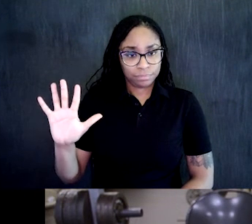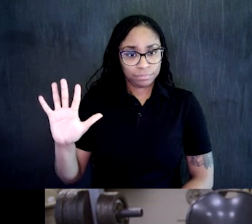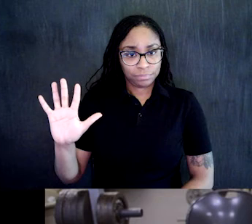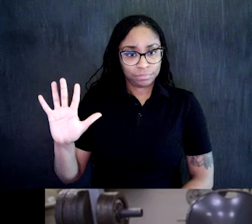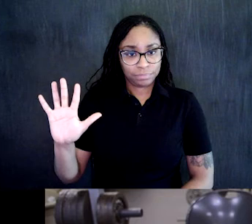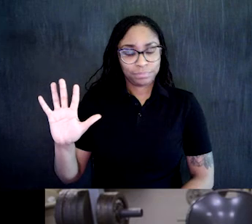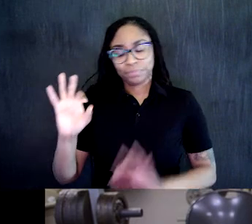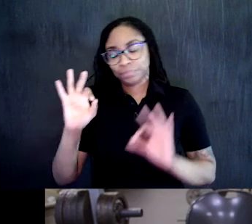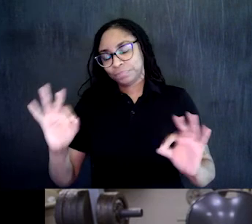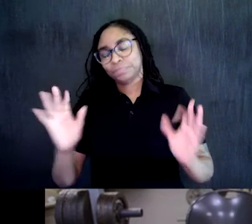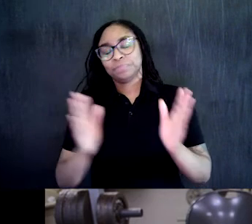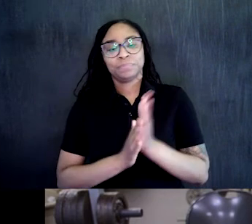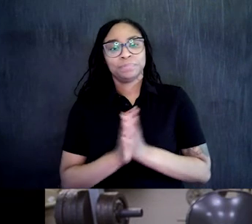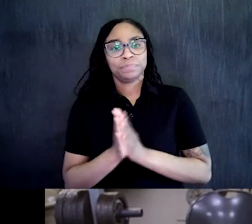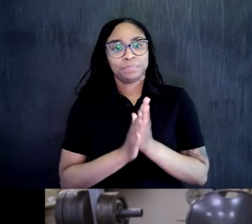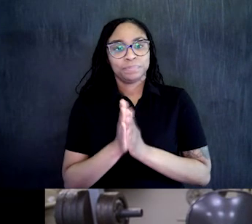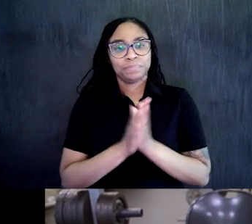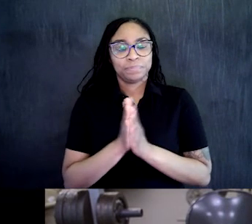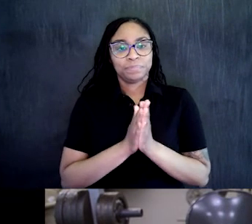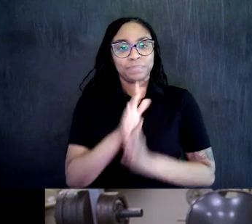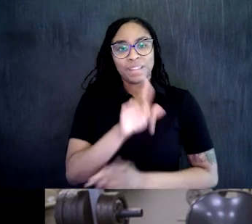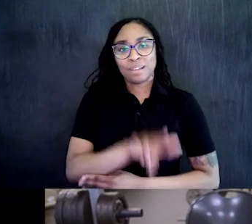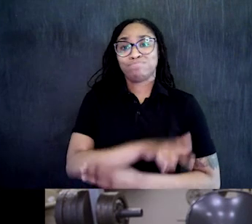Now we're going to switch sides and we're going do the other leg.